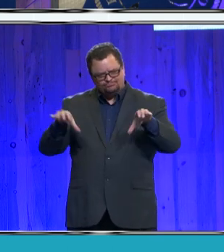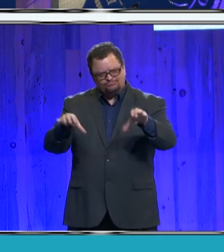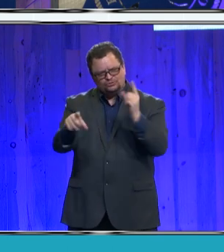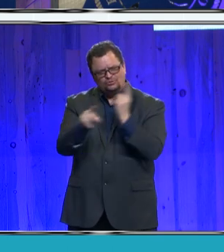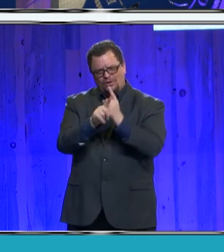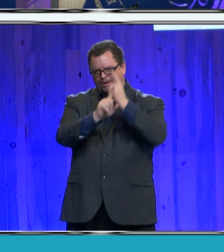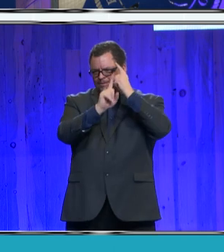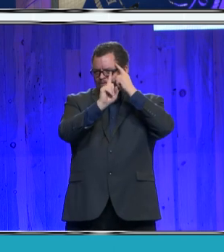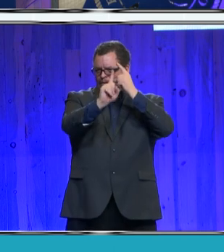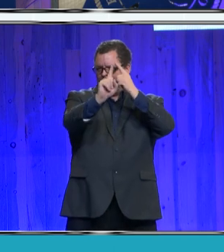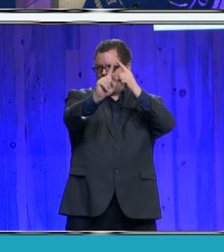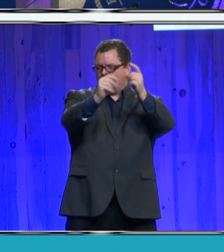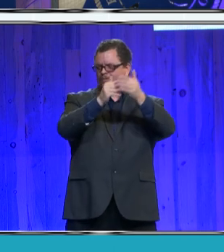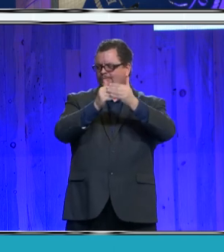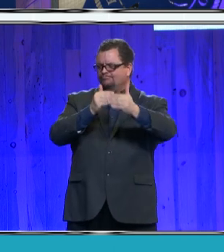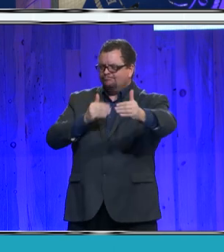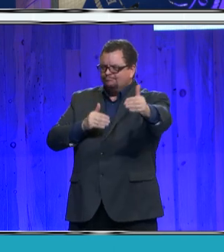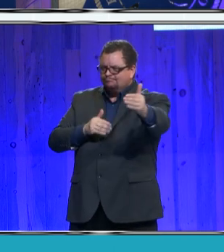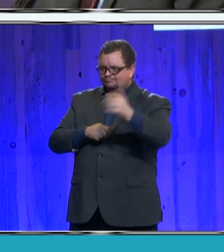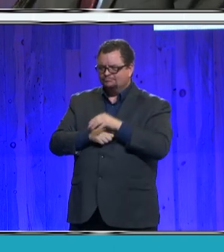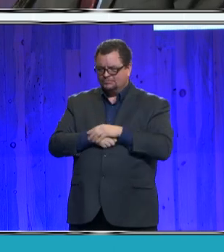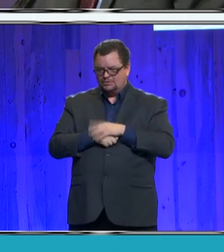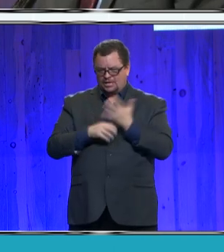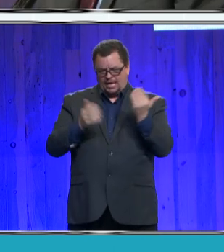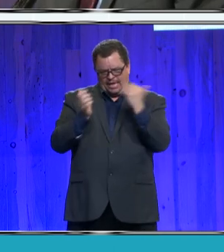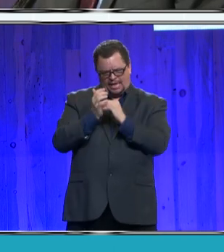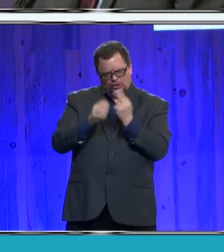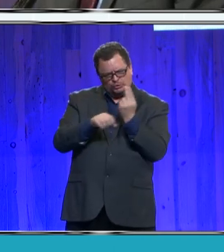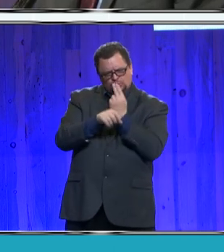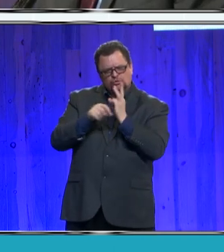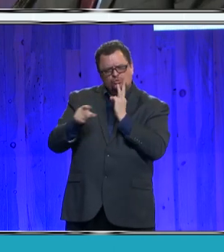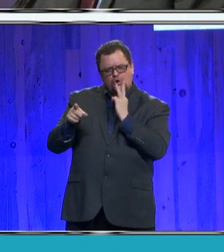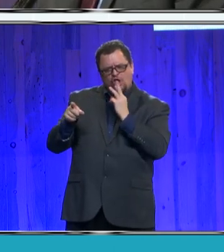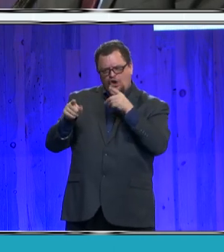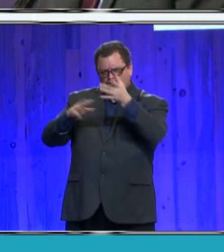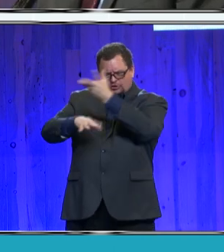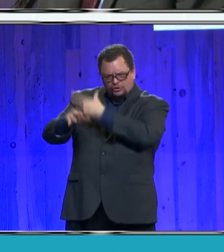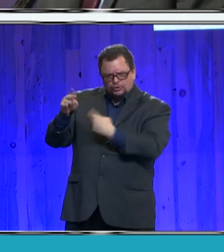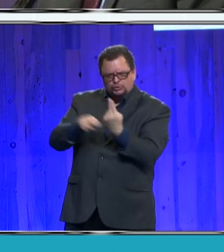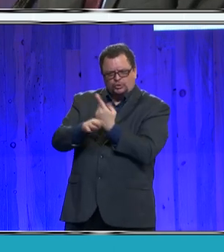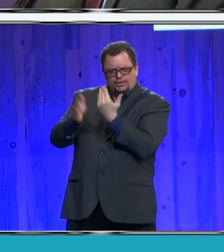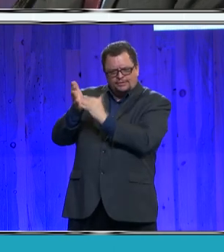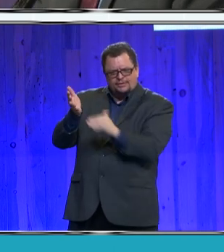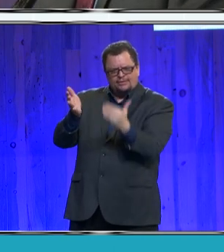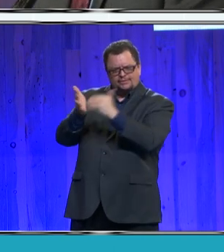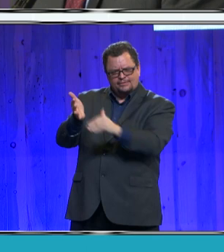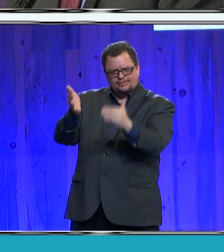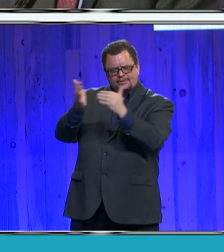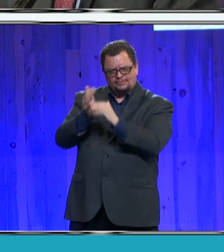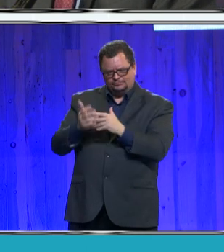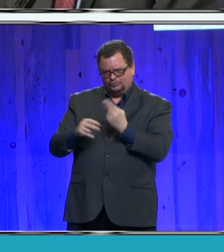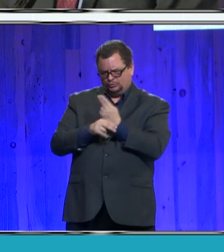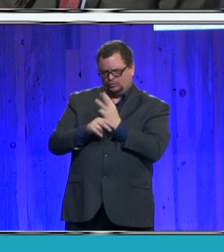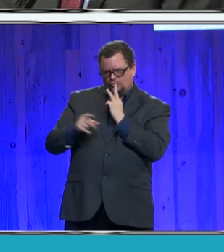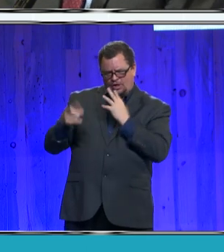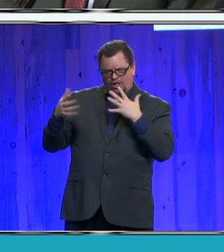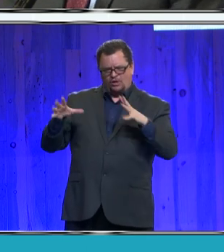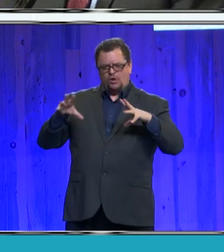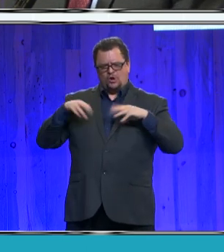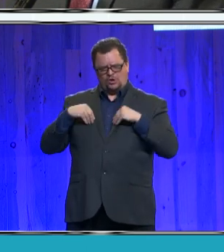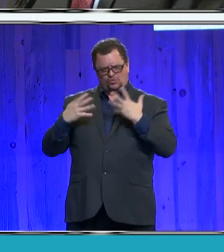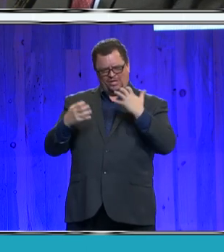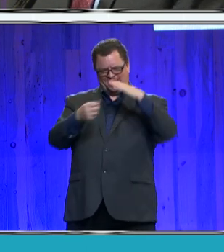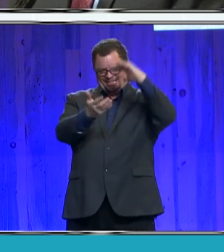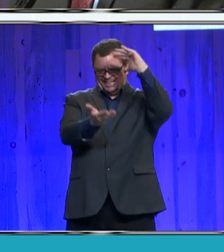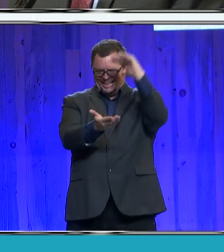One of those is water reuse. Reusing water we already own could reduce stress on our northern aquifers and